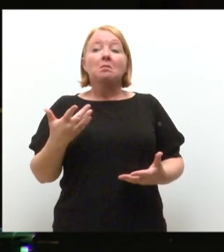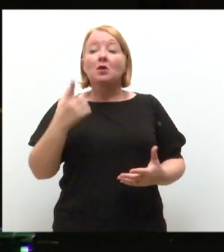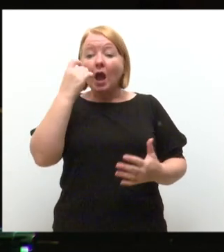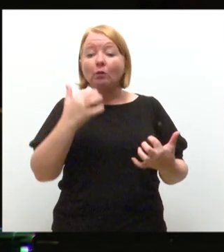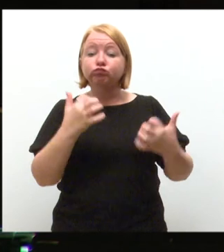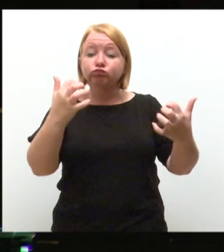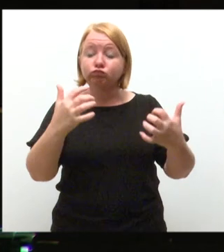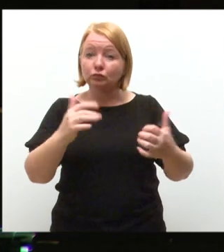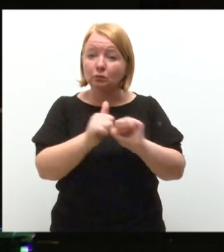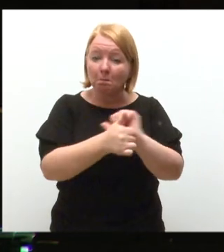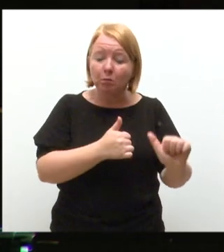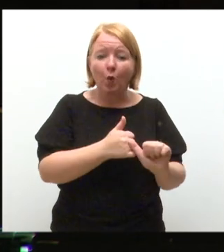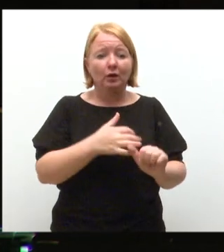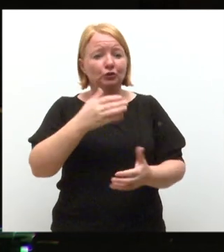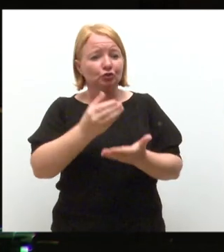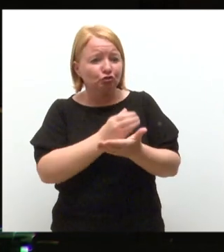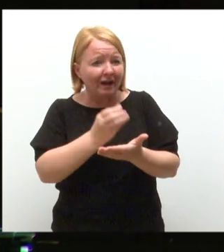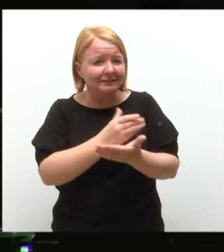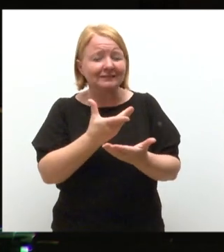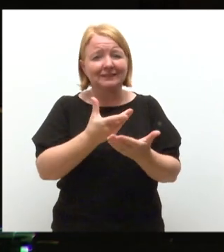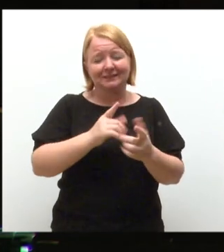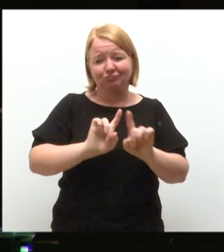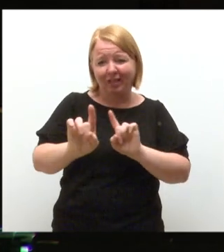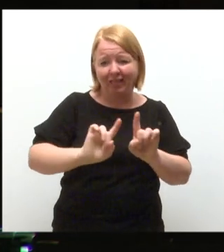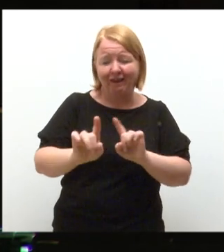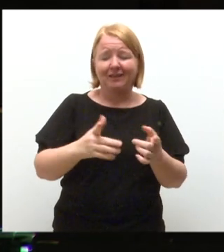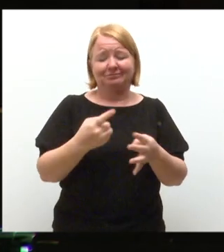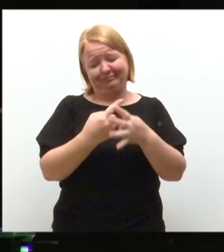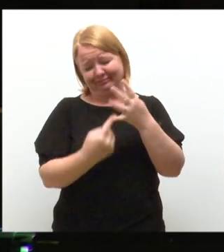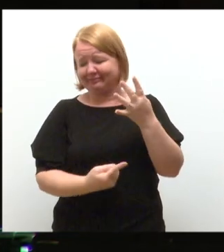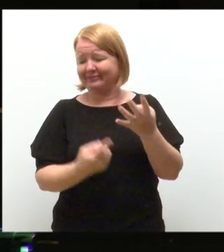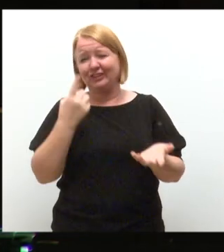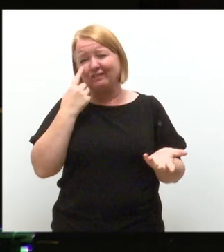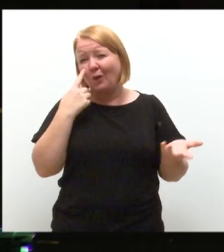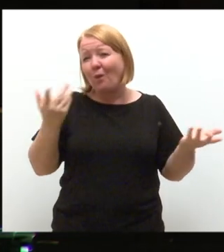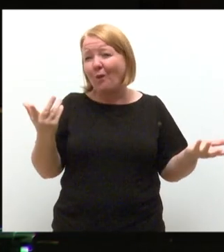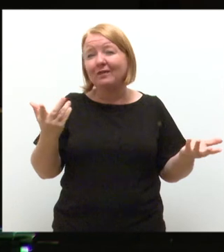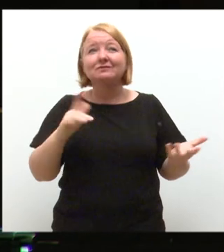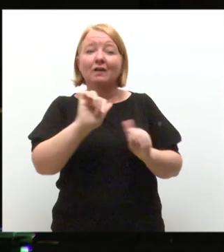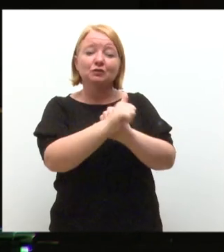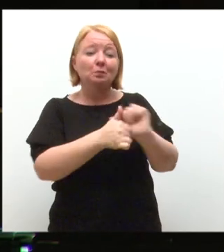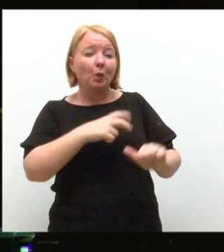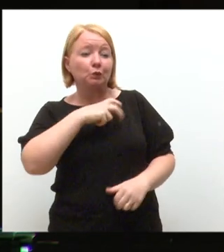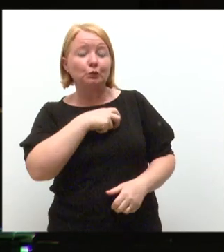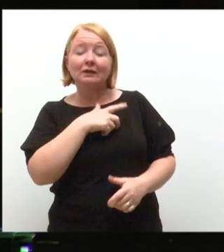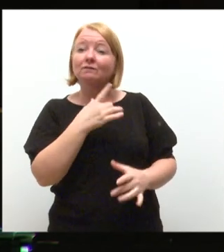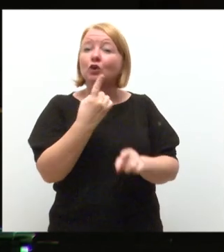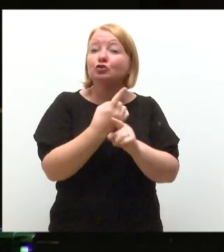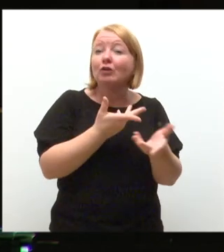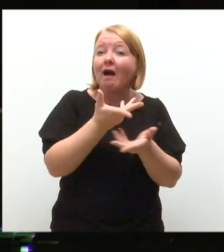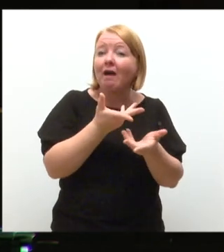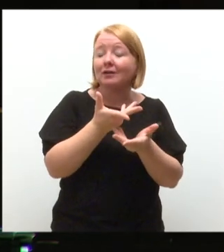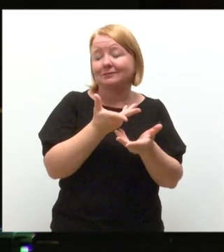charity relay races, give it a go sessions. So just come into the sports union for a chat and it's easy to get involved.